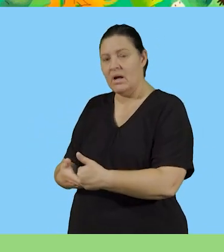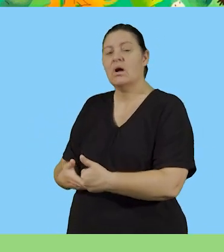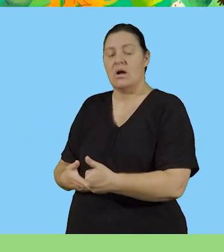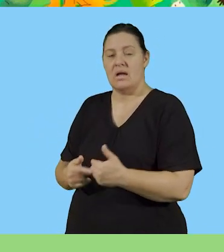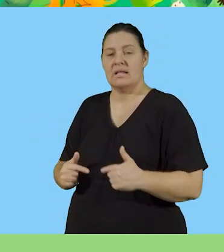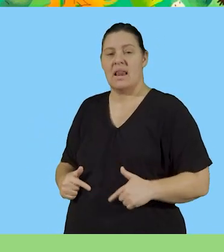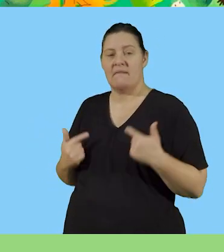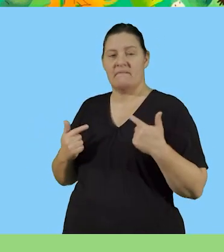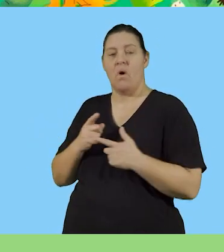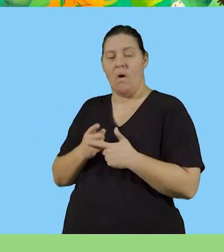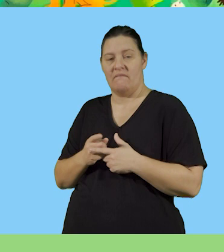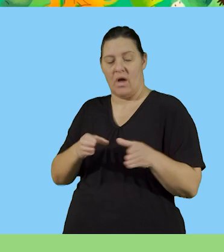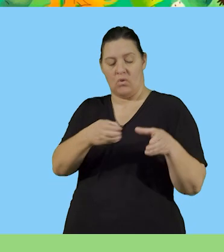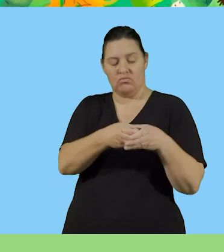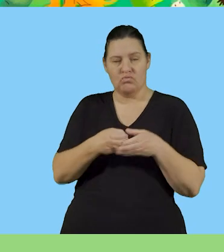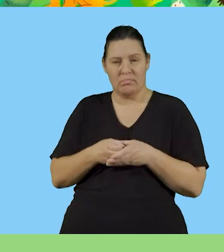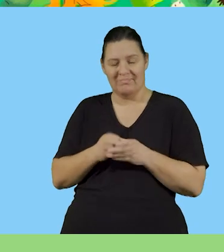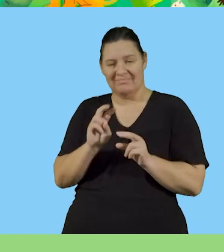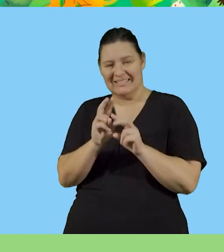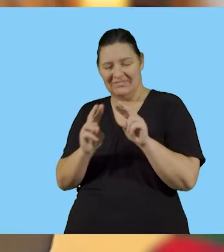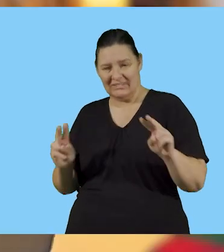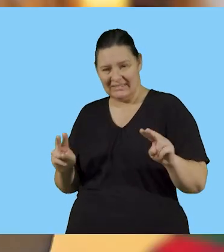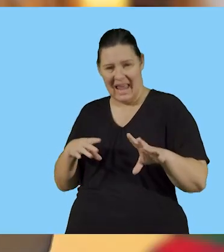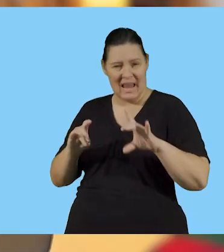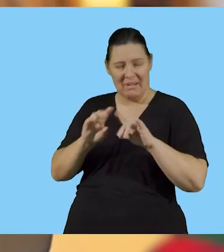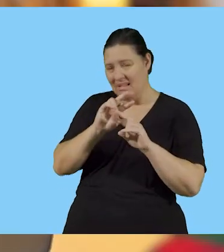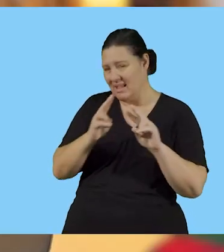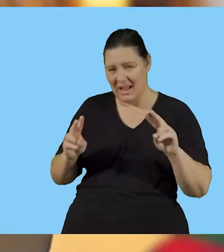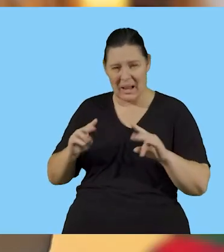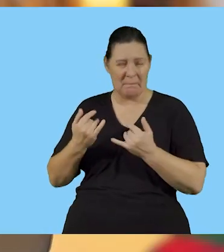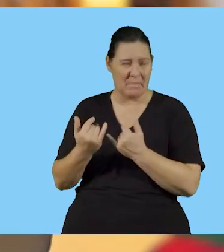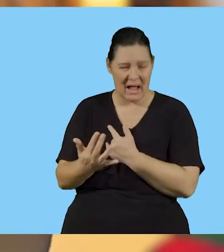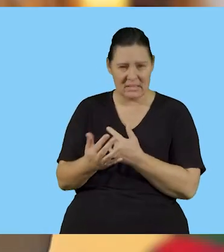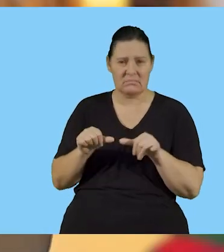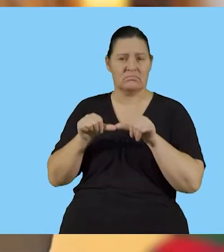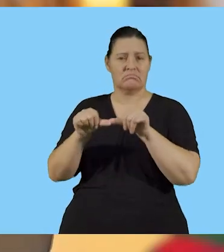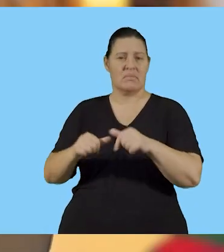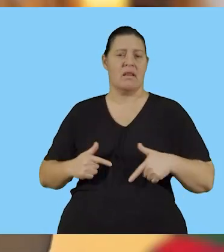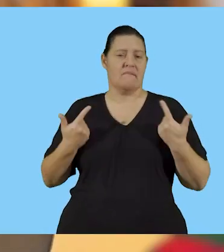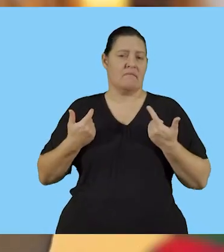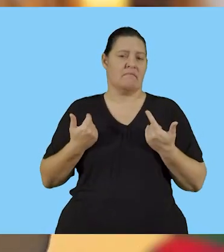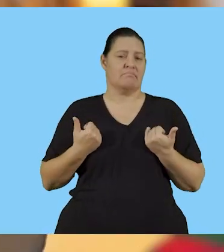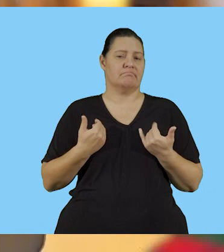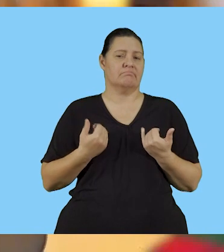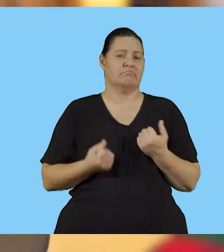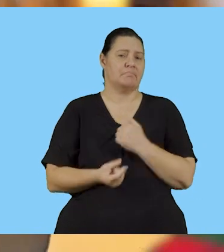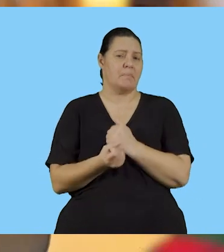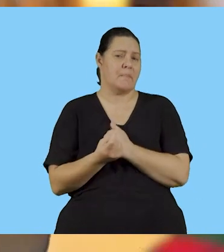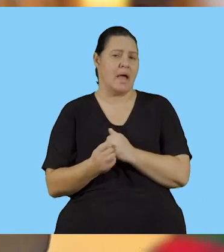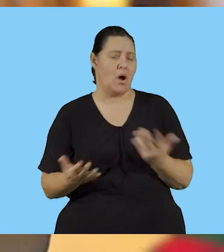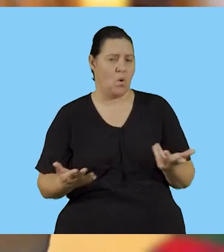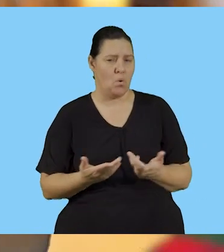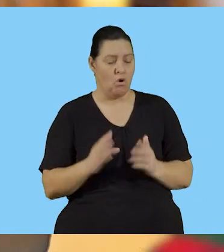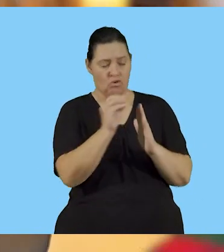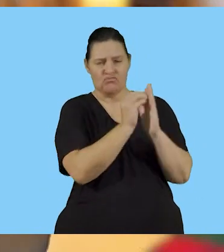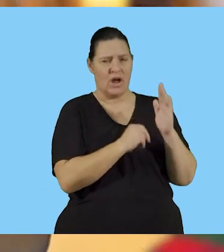survival of species. So those are the two questions that you have to already answer in your